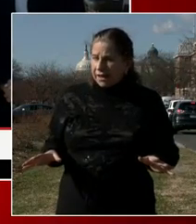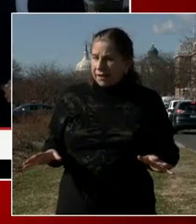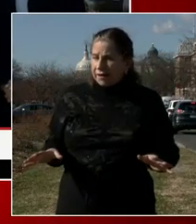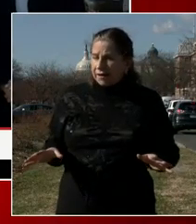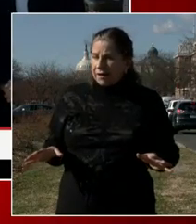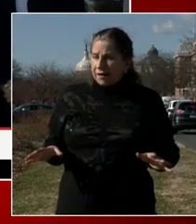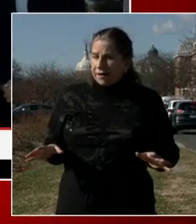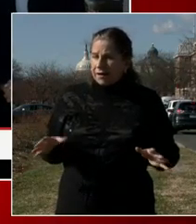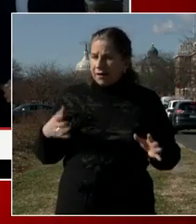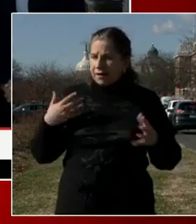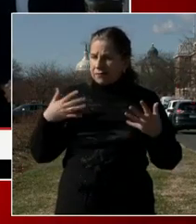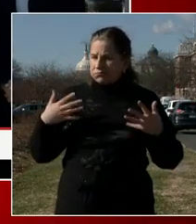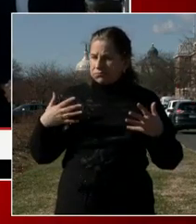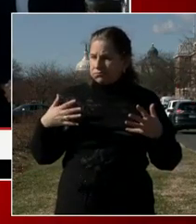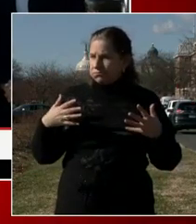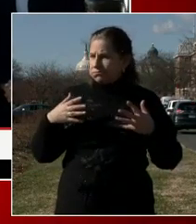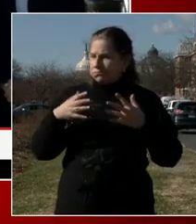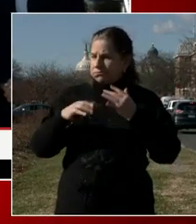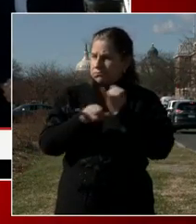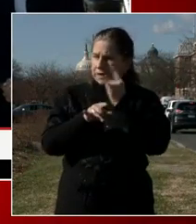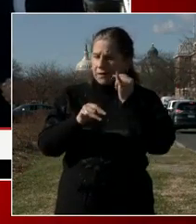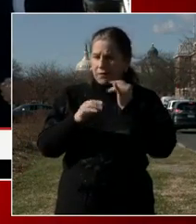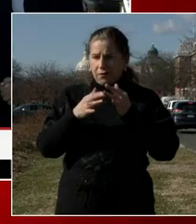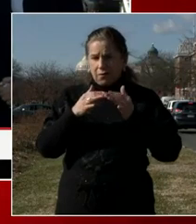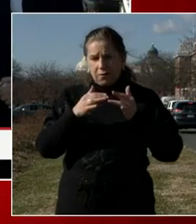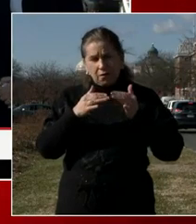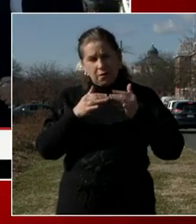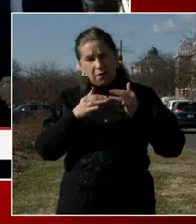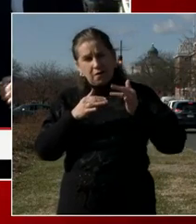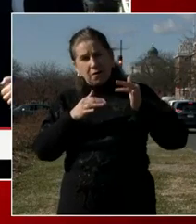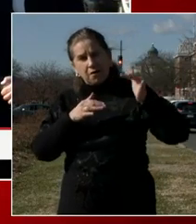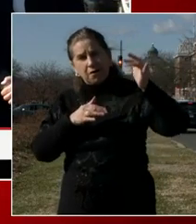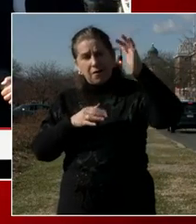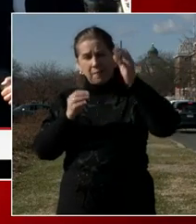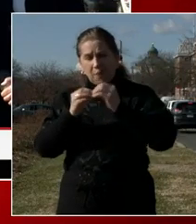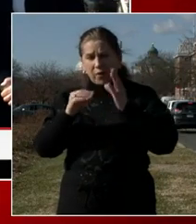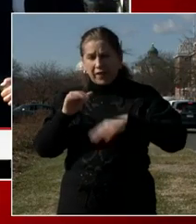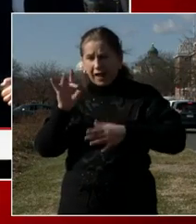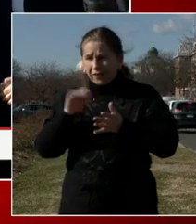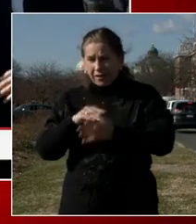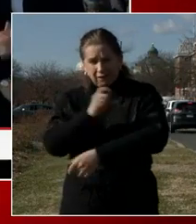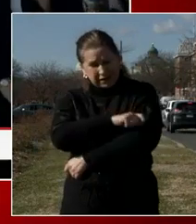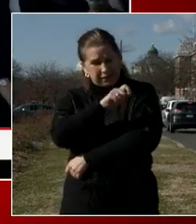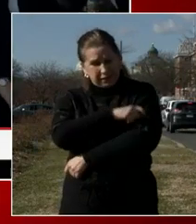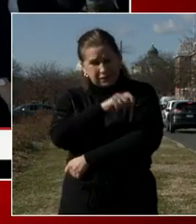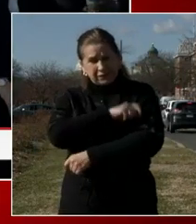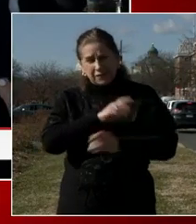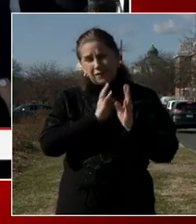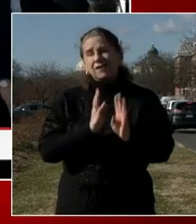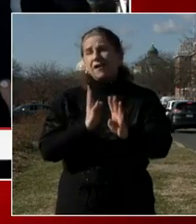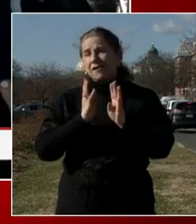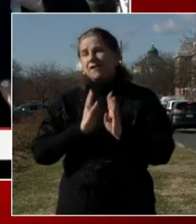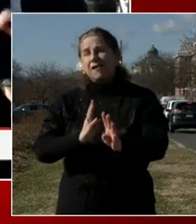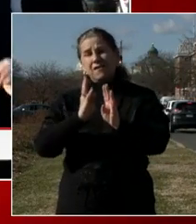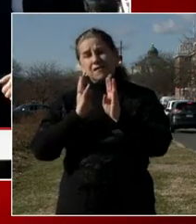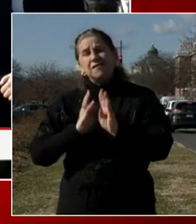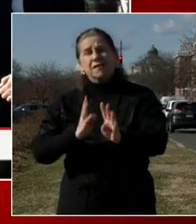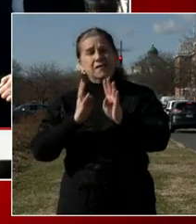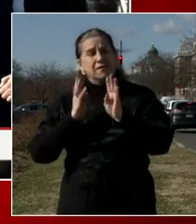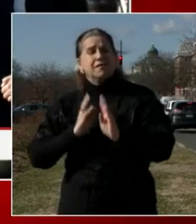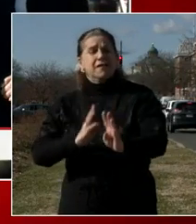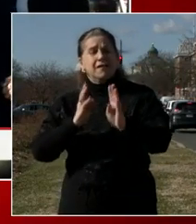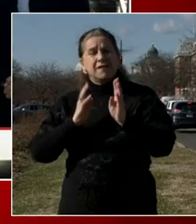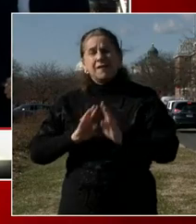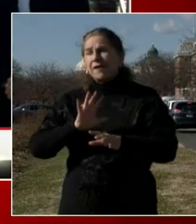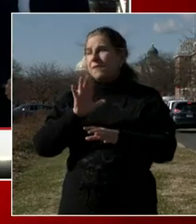greater. So as long as we are working in this very intense period of scarcity over the vaccine, we